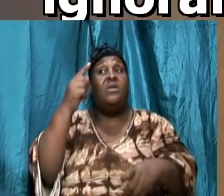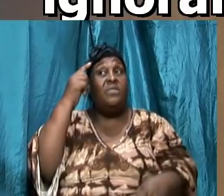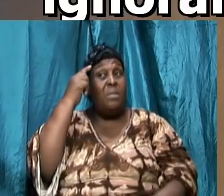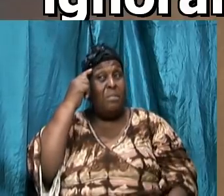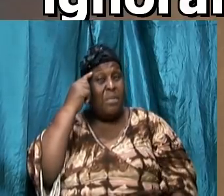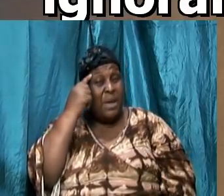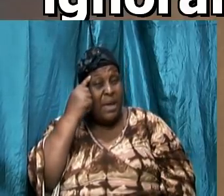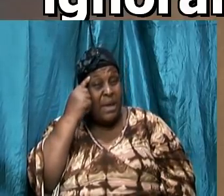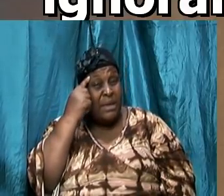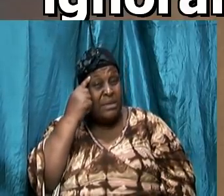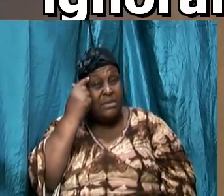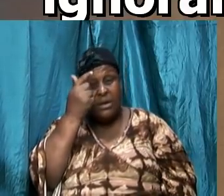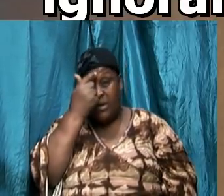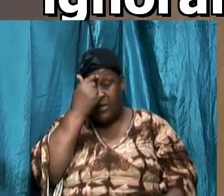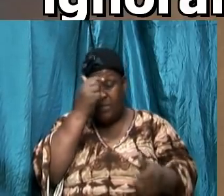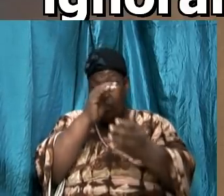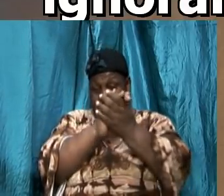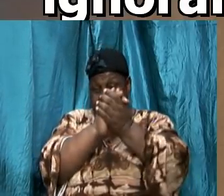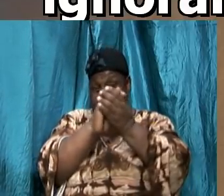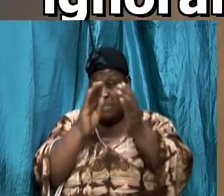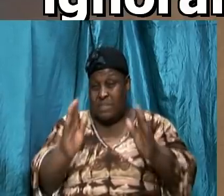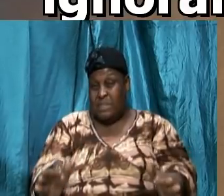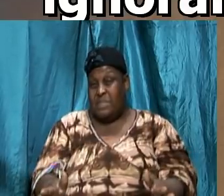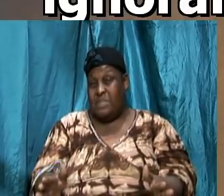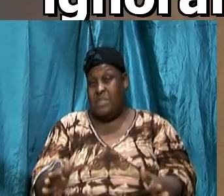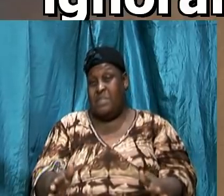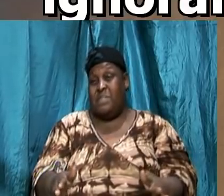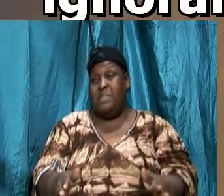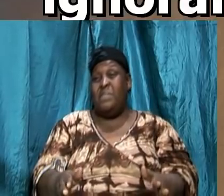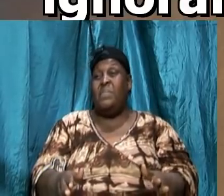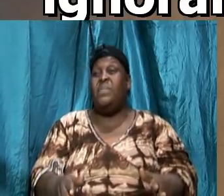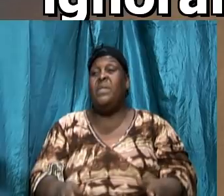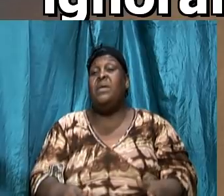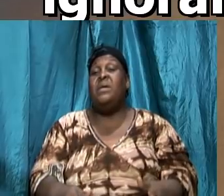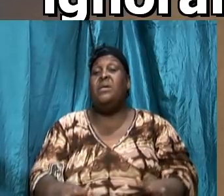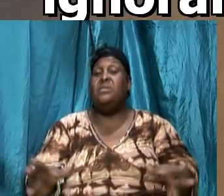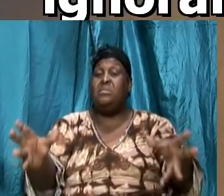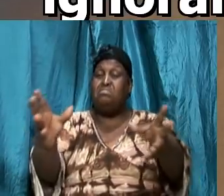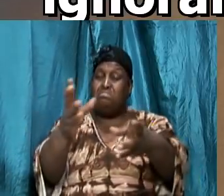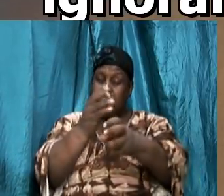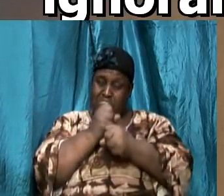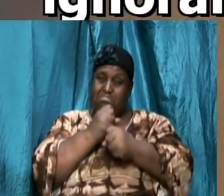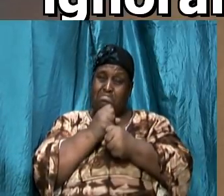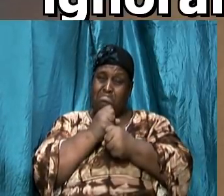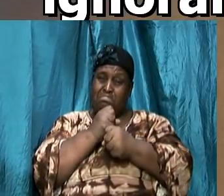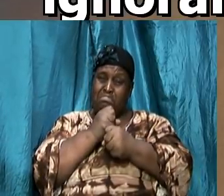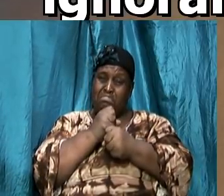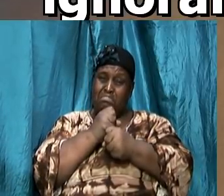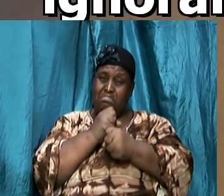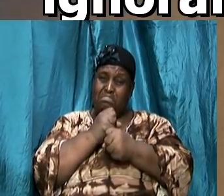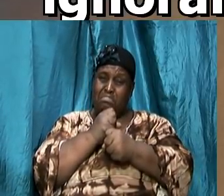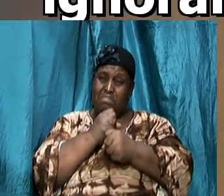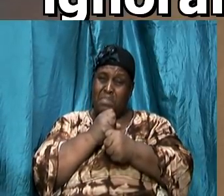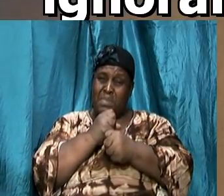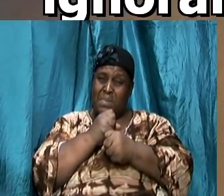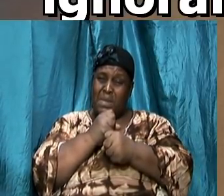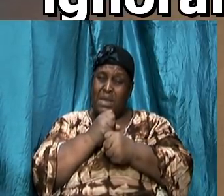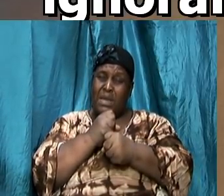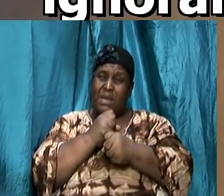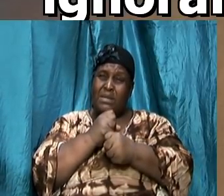mind of the believer in an attempt to capture the mind and to cause